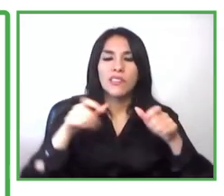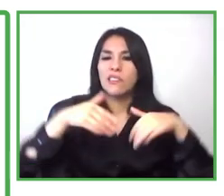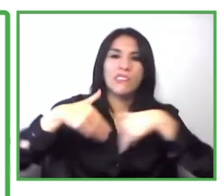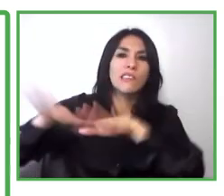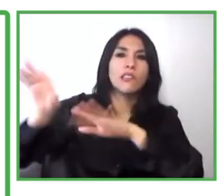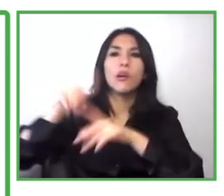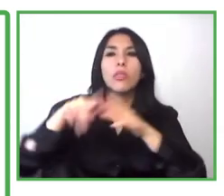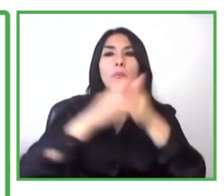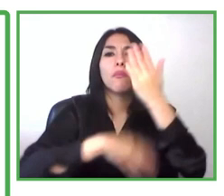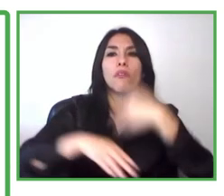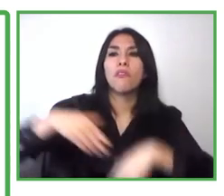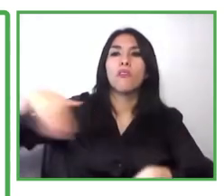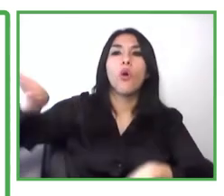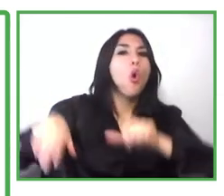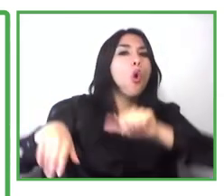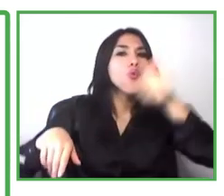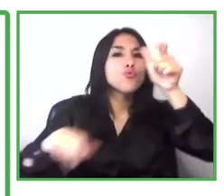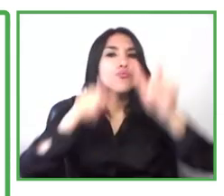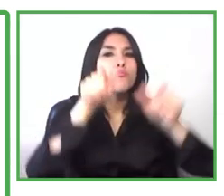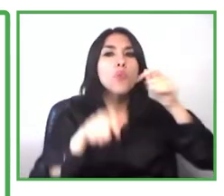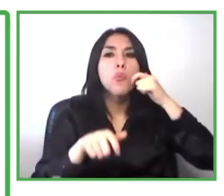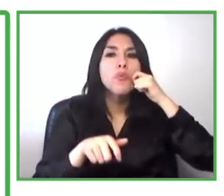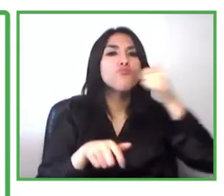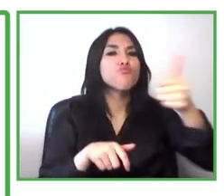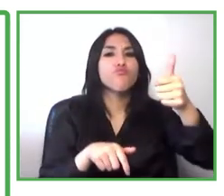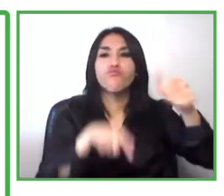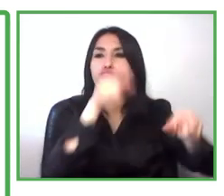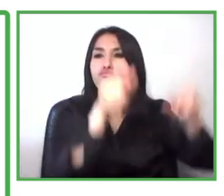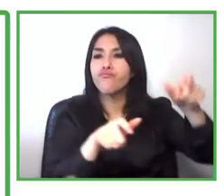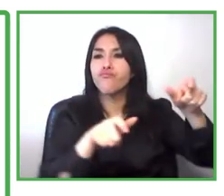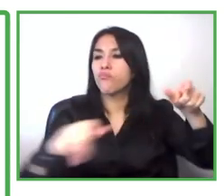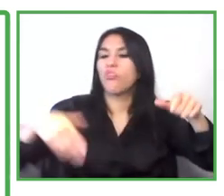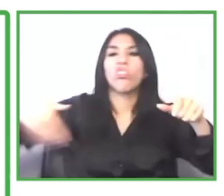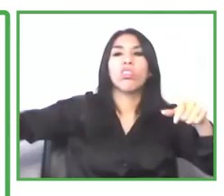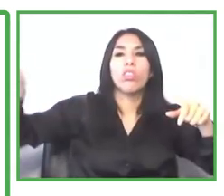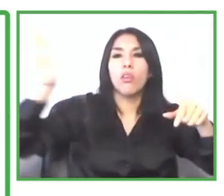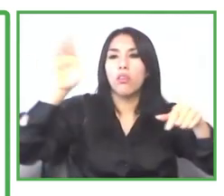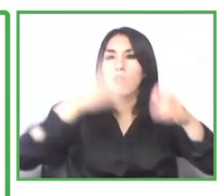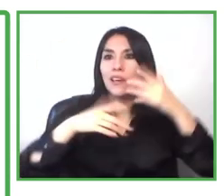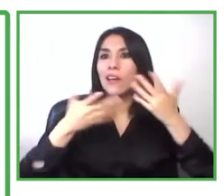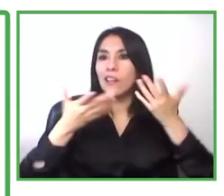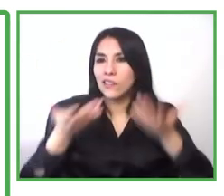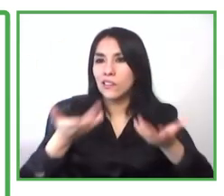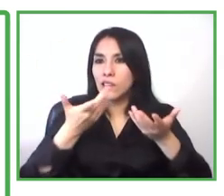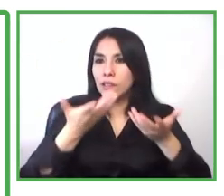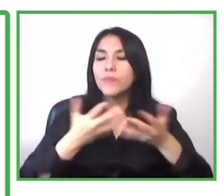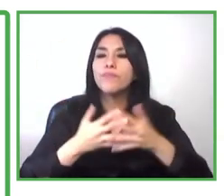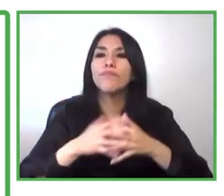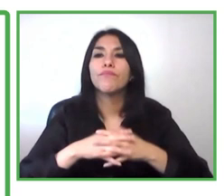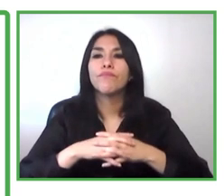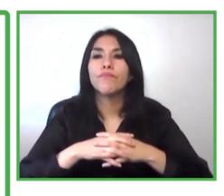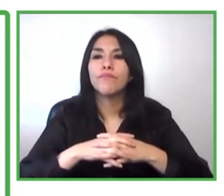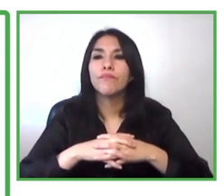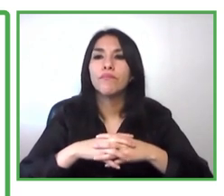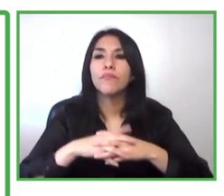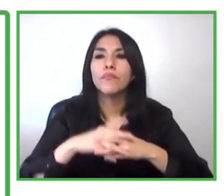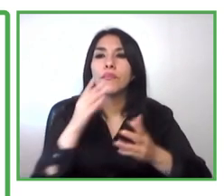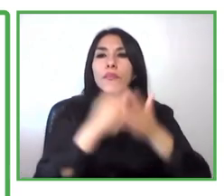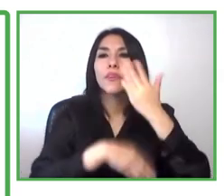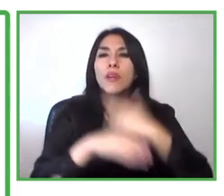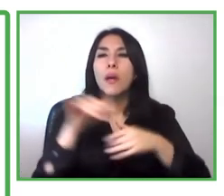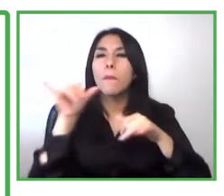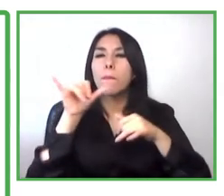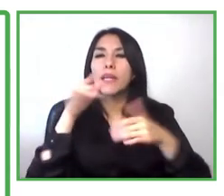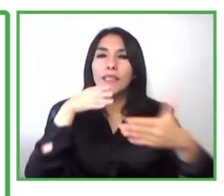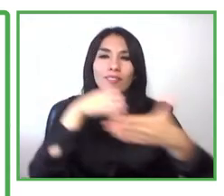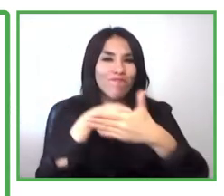disability also is not only a barrier to access a pro program but sometimes also barrier so that the program can come to you has a client